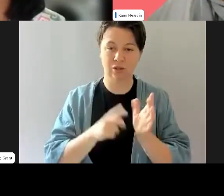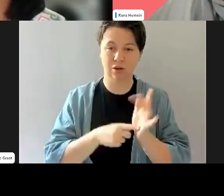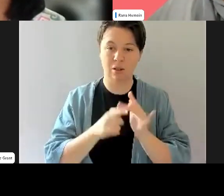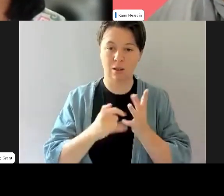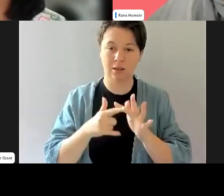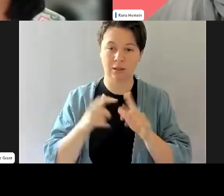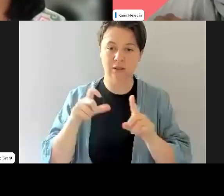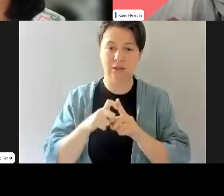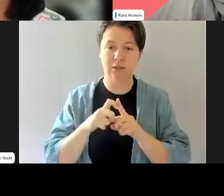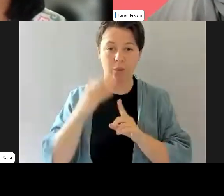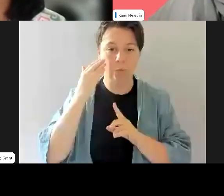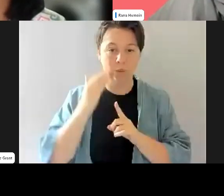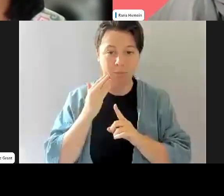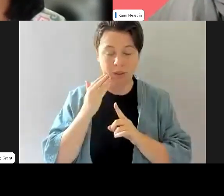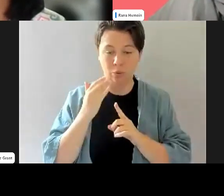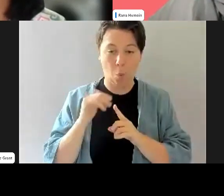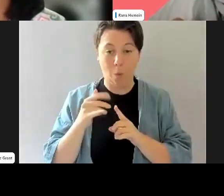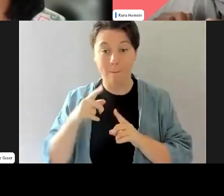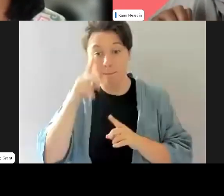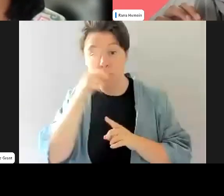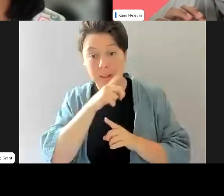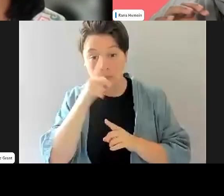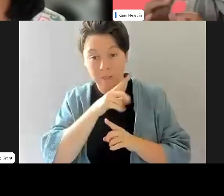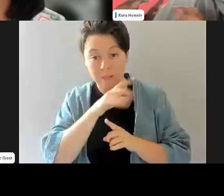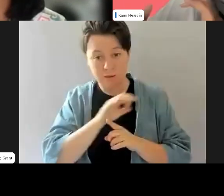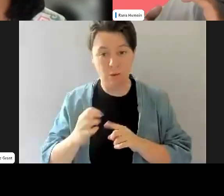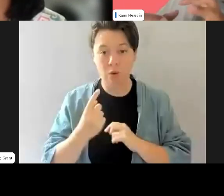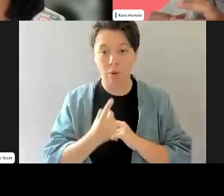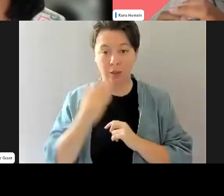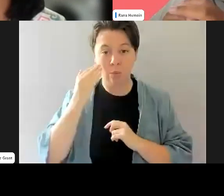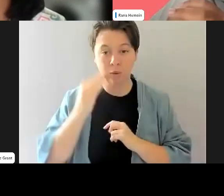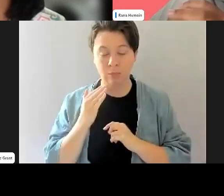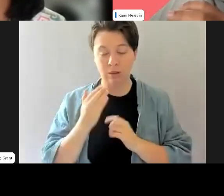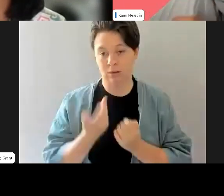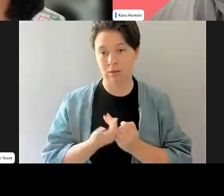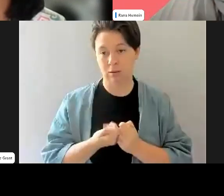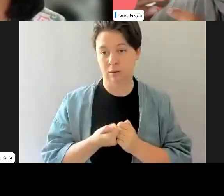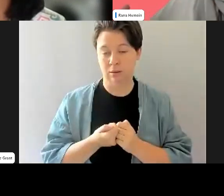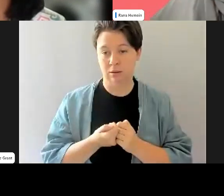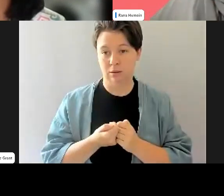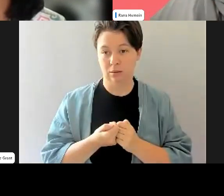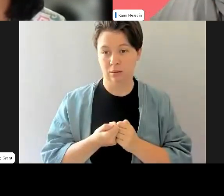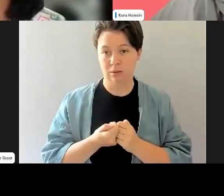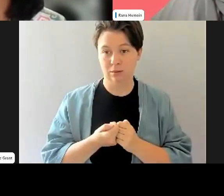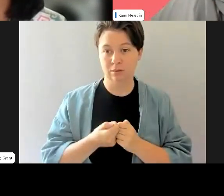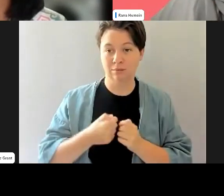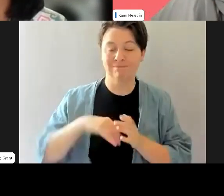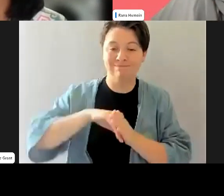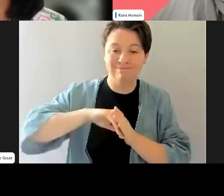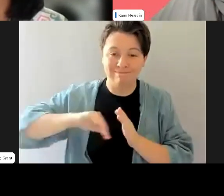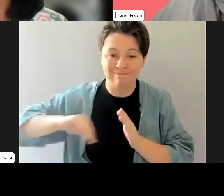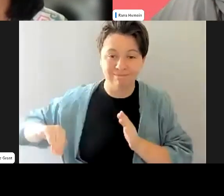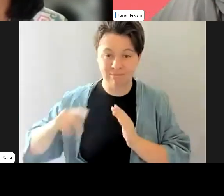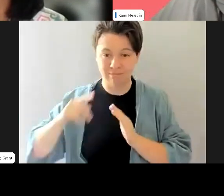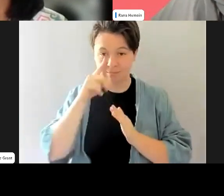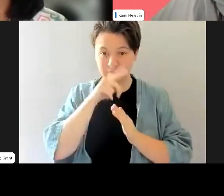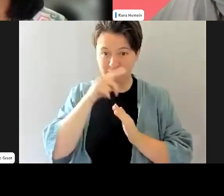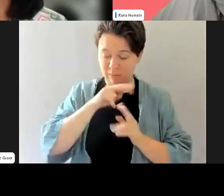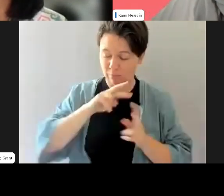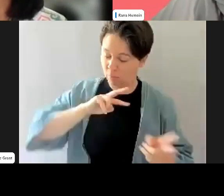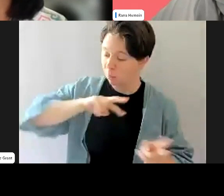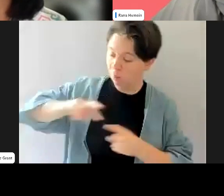language, um, that it looks at marginalized, uh, people in an organization and gives them that